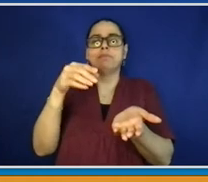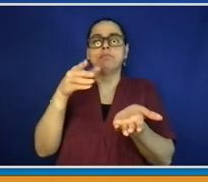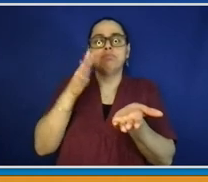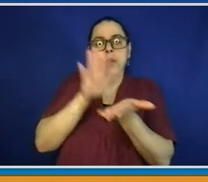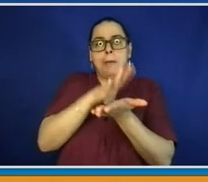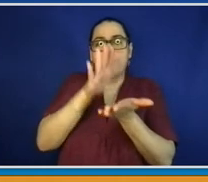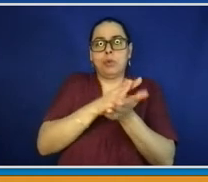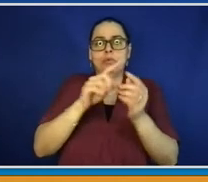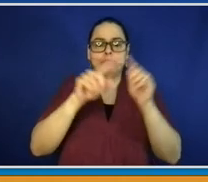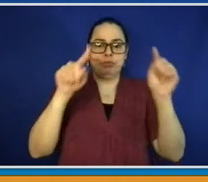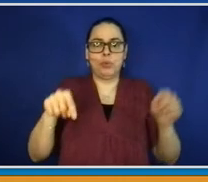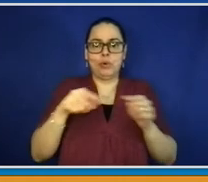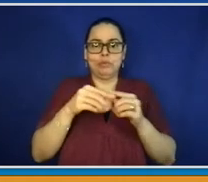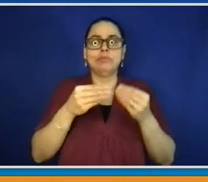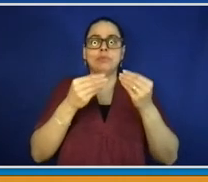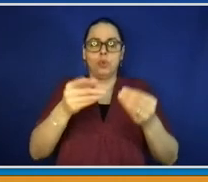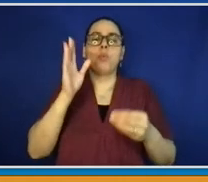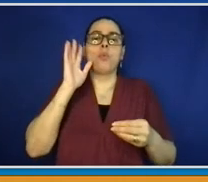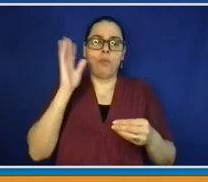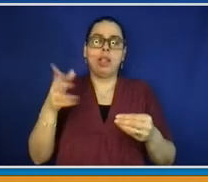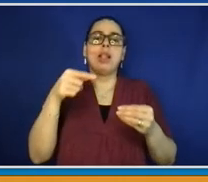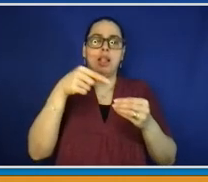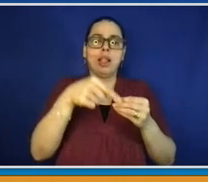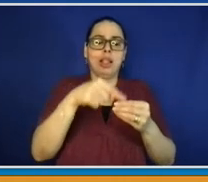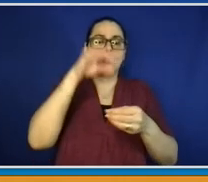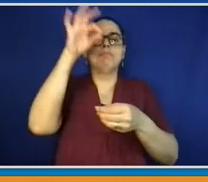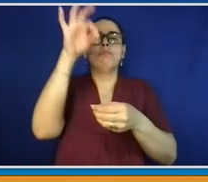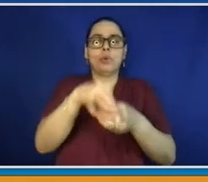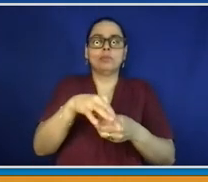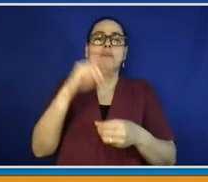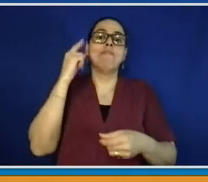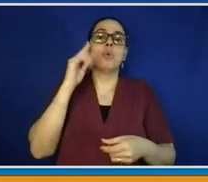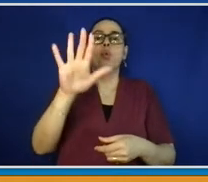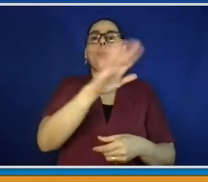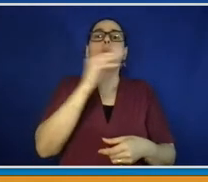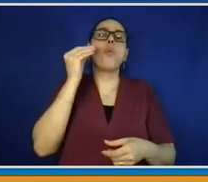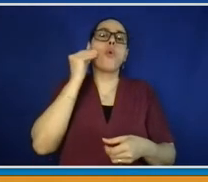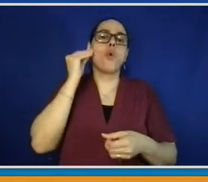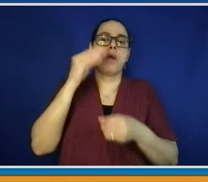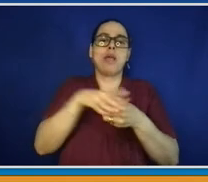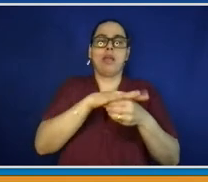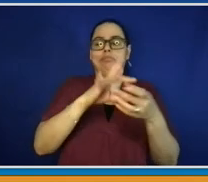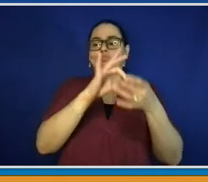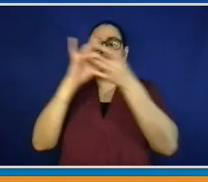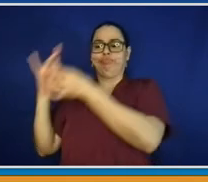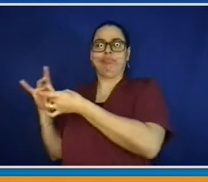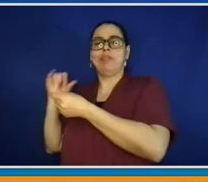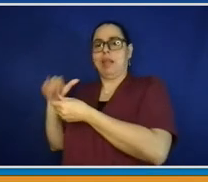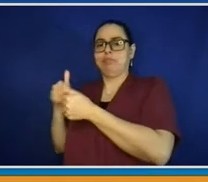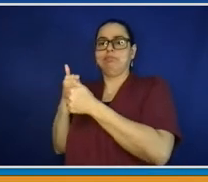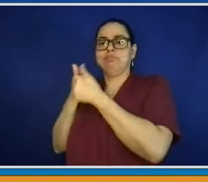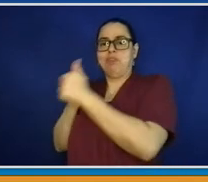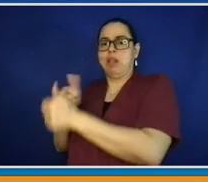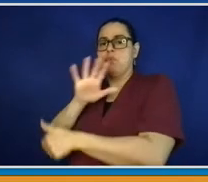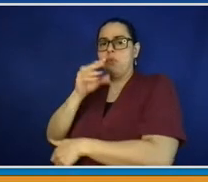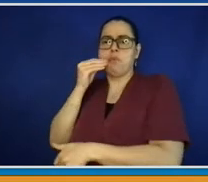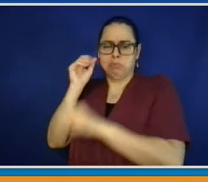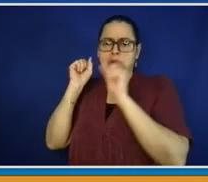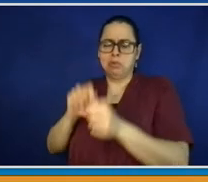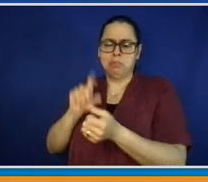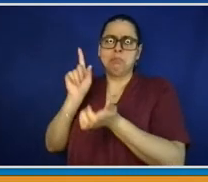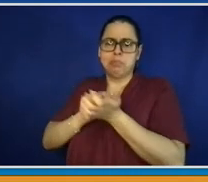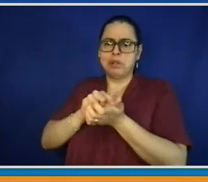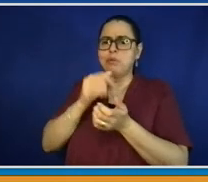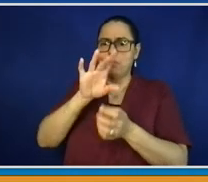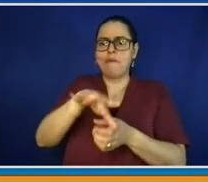city of Yonkers. I live in the city of Rye. There's a certain number of races in the city of Yonkers. There's a race in the city of Rye. And then there is one county-wide race.